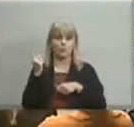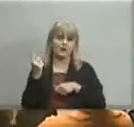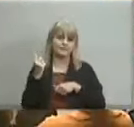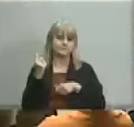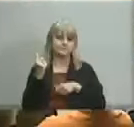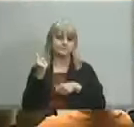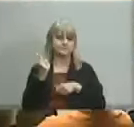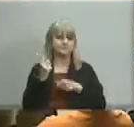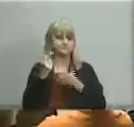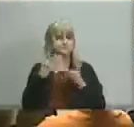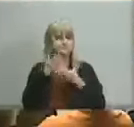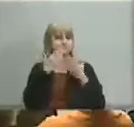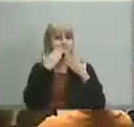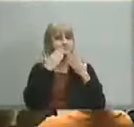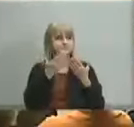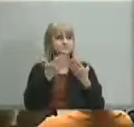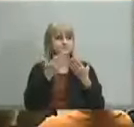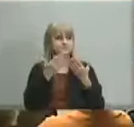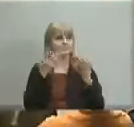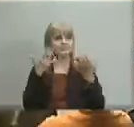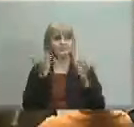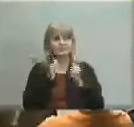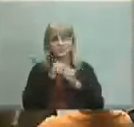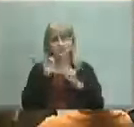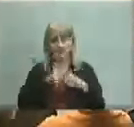much and we are done with that